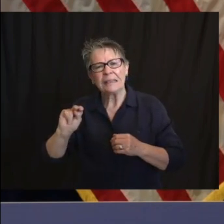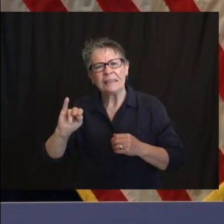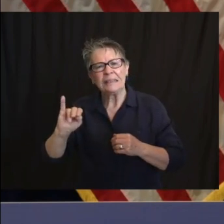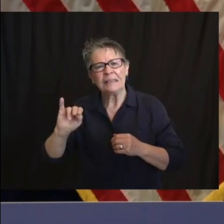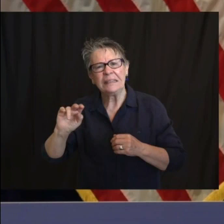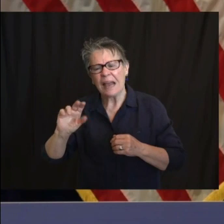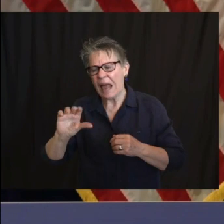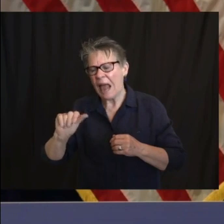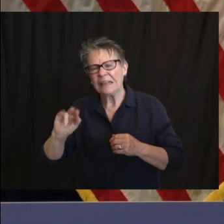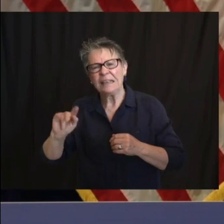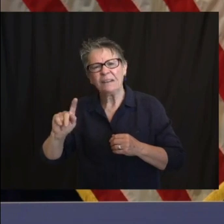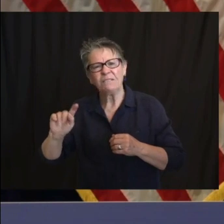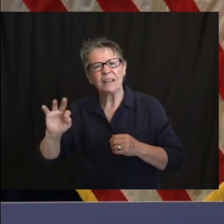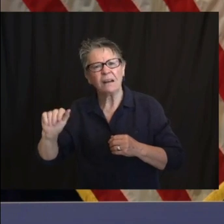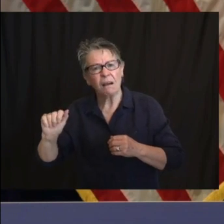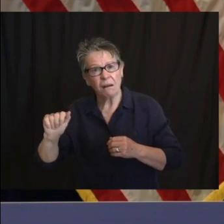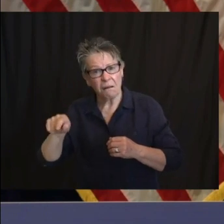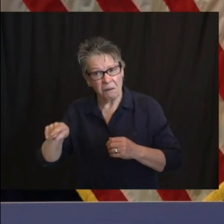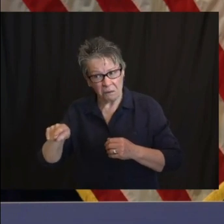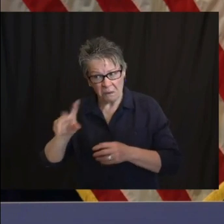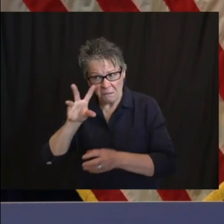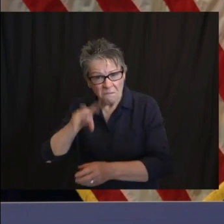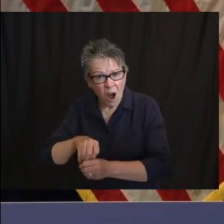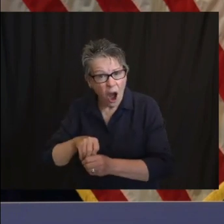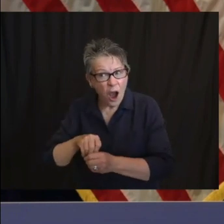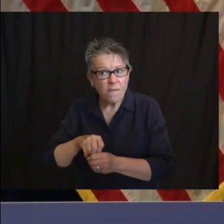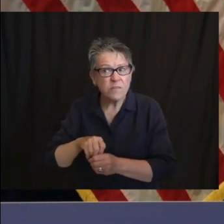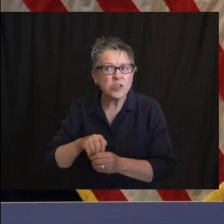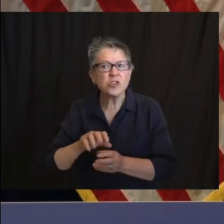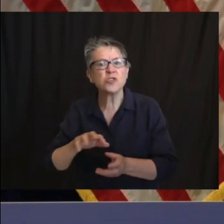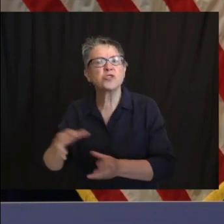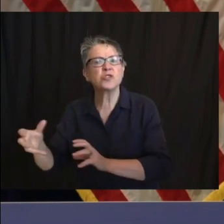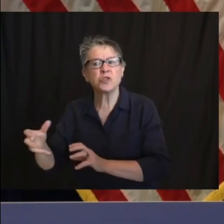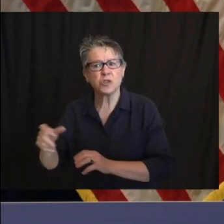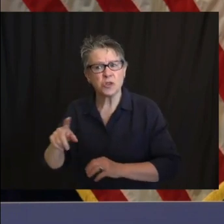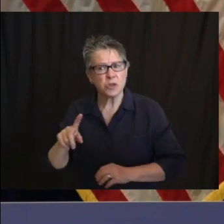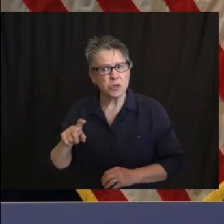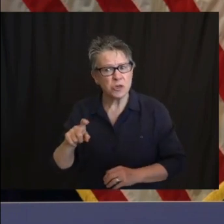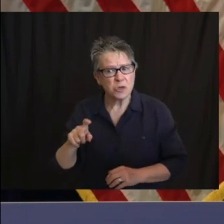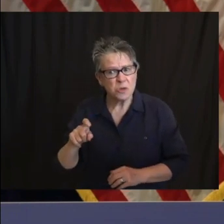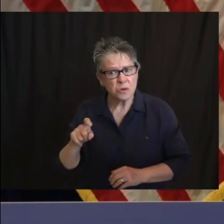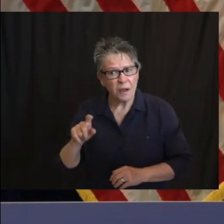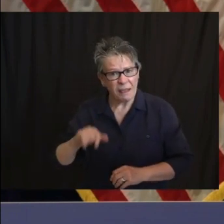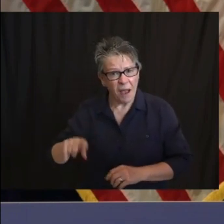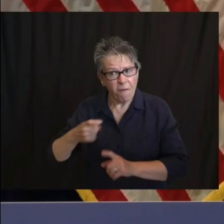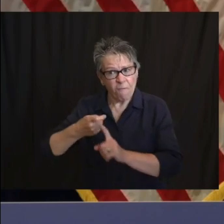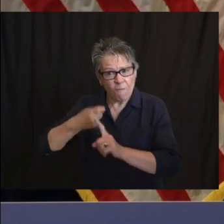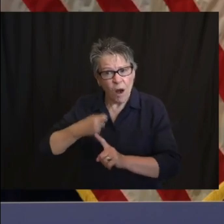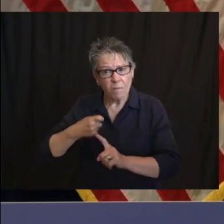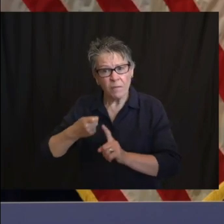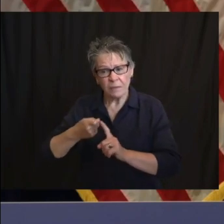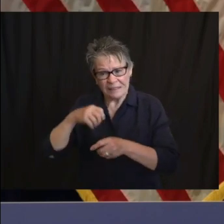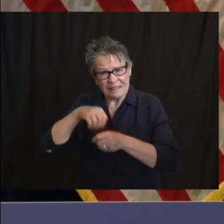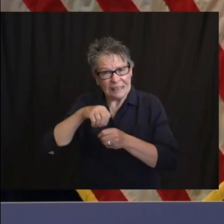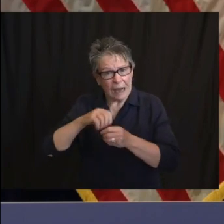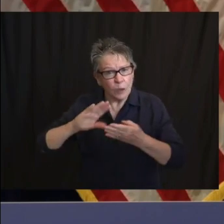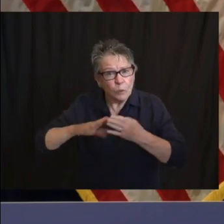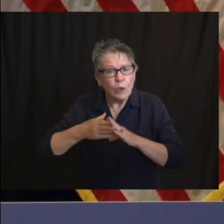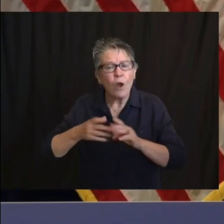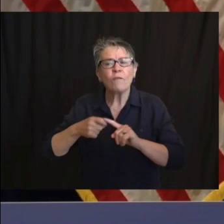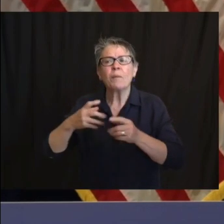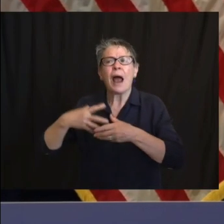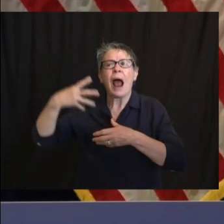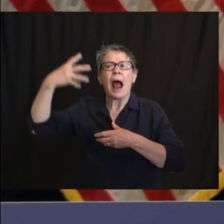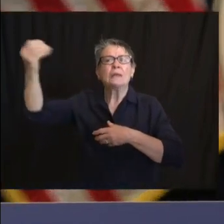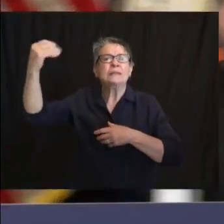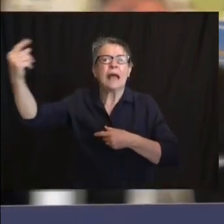what are the charges they face? Thank you. Thank you, Elise. Pat, you've got some color on that. you want to jump in?